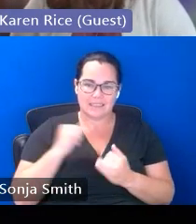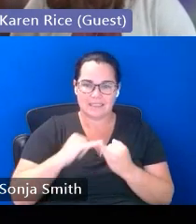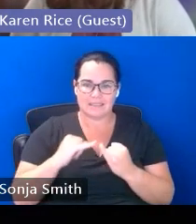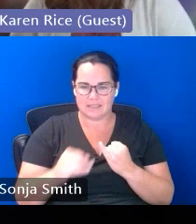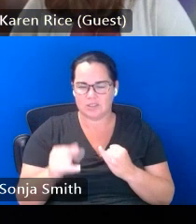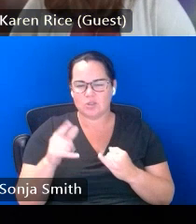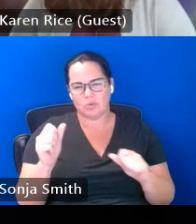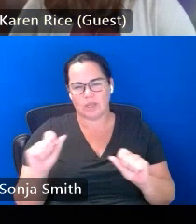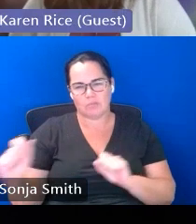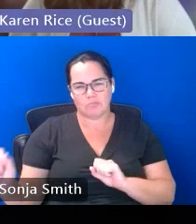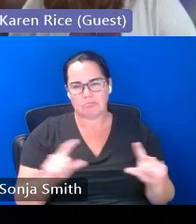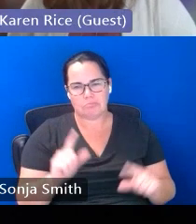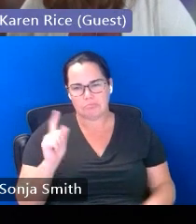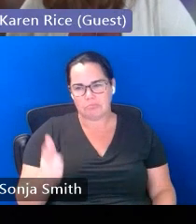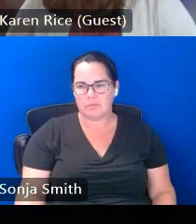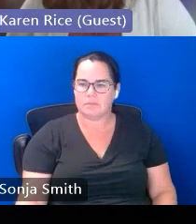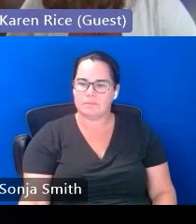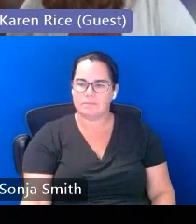to these